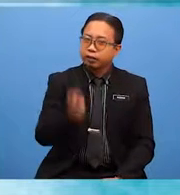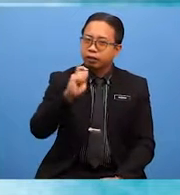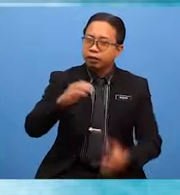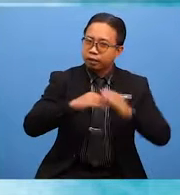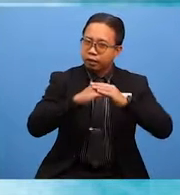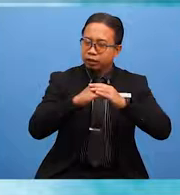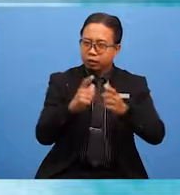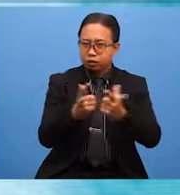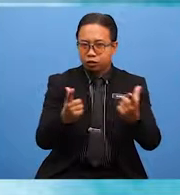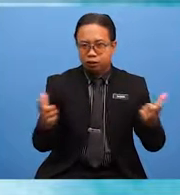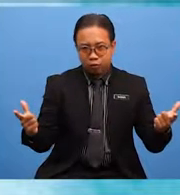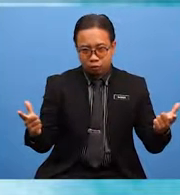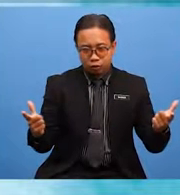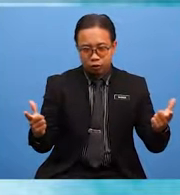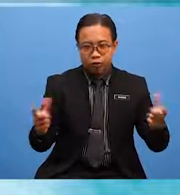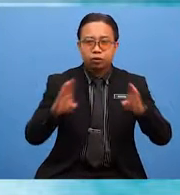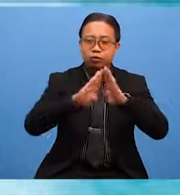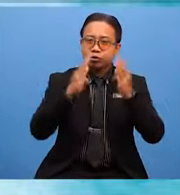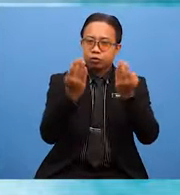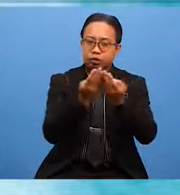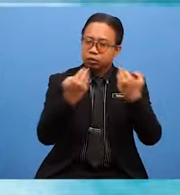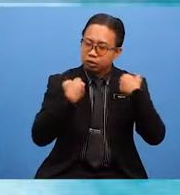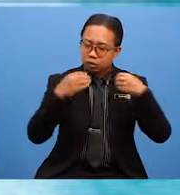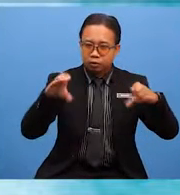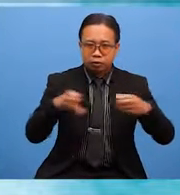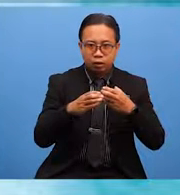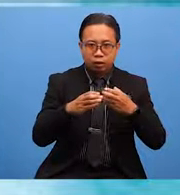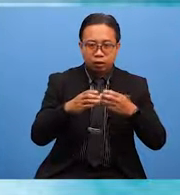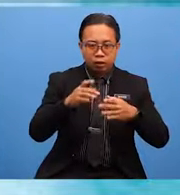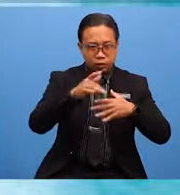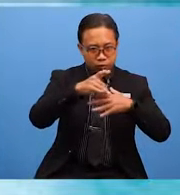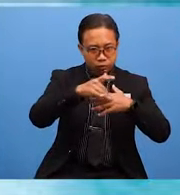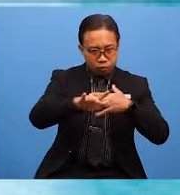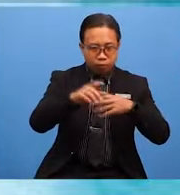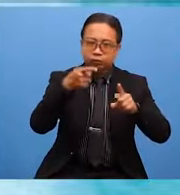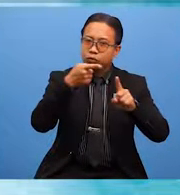Language Society also organised a field trip to Cameron Highlands this year.